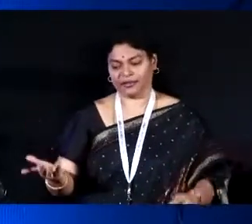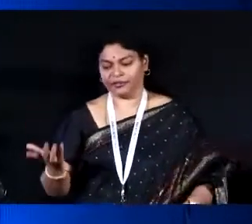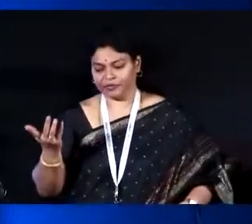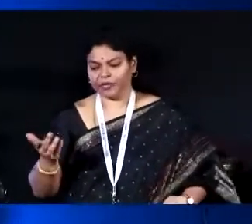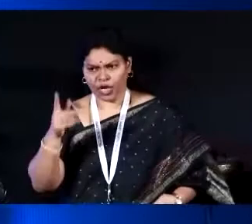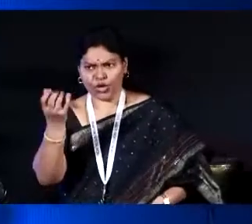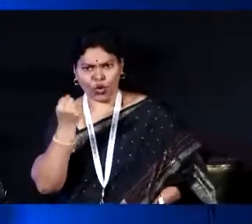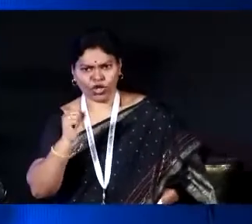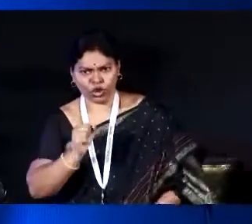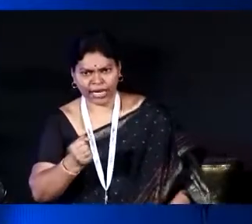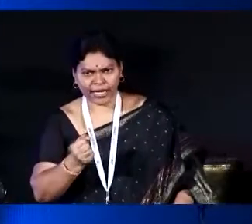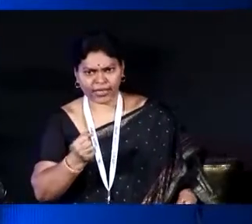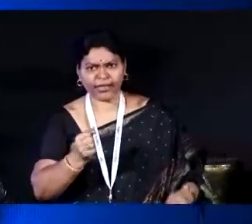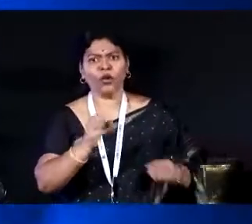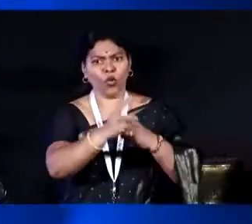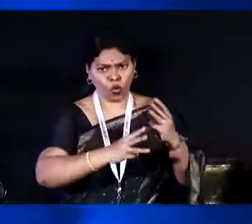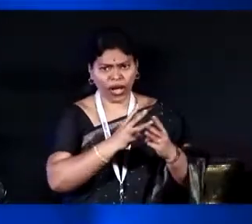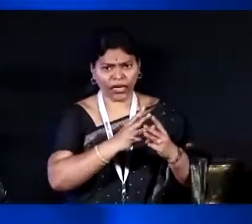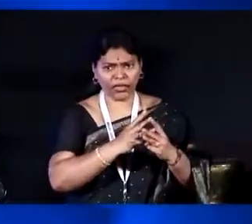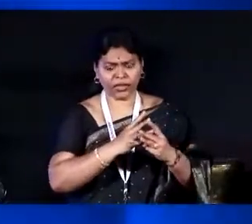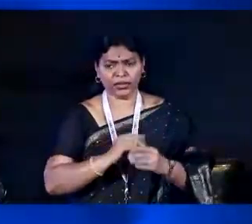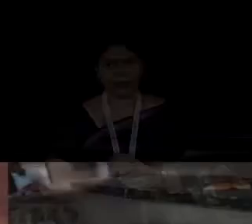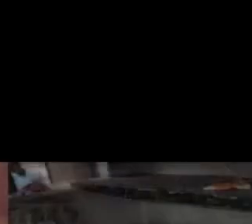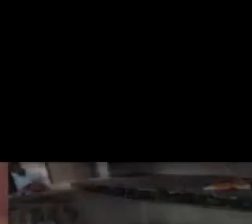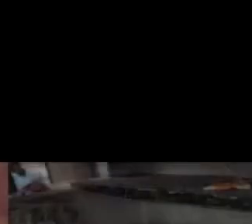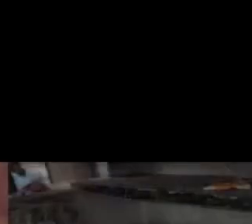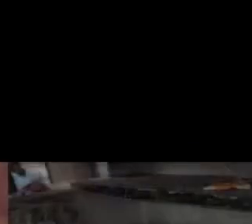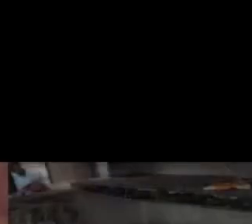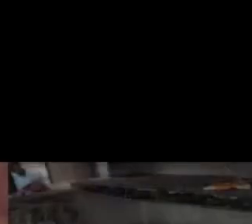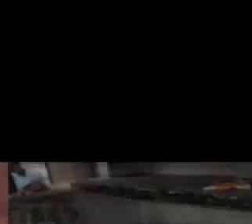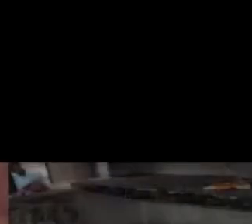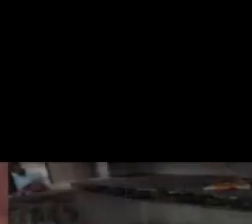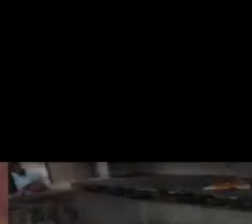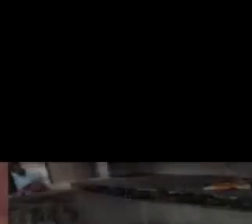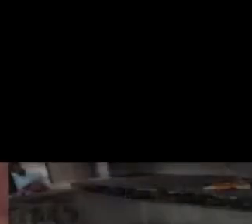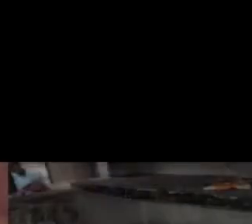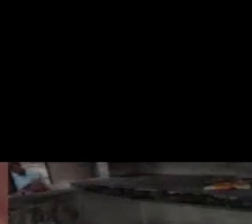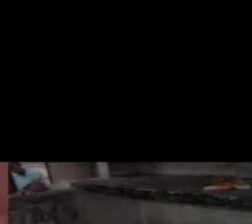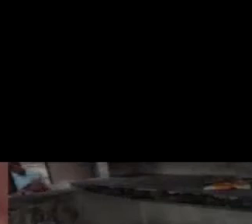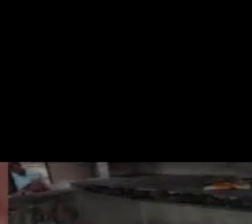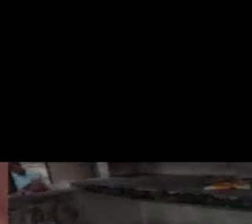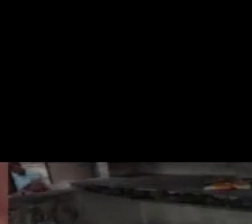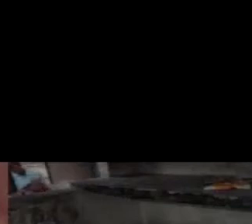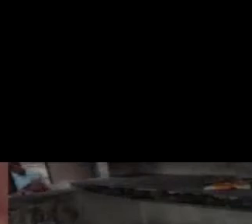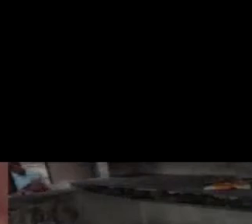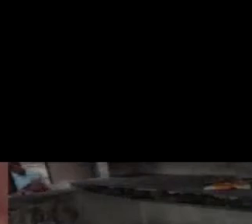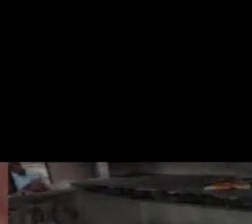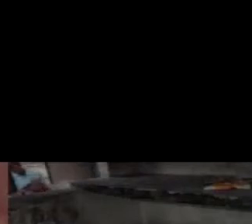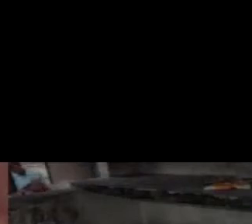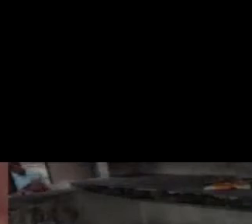You want to change the world, improve it. Duniya badalna chahte ho, sudhar kya na chahte? So this is a midday meal of 400 kids.